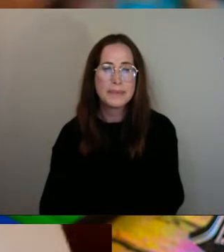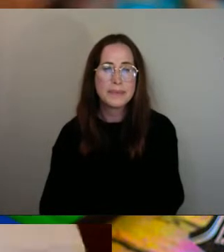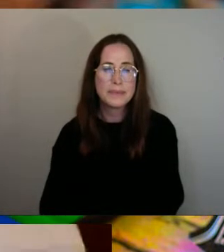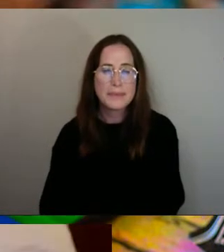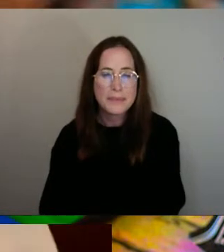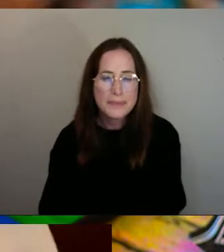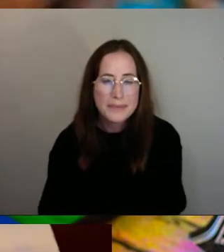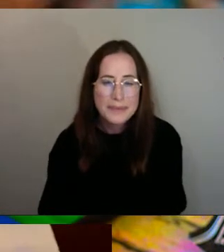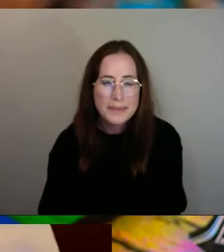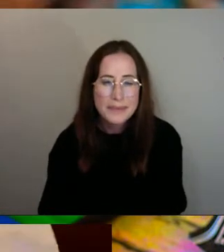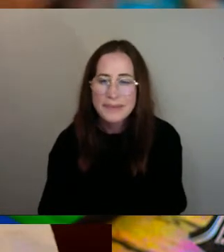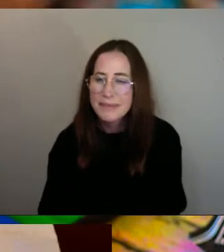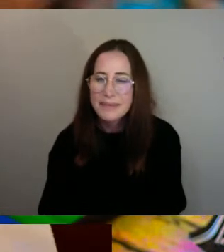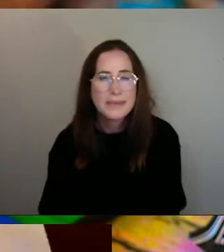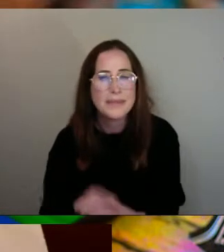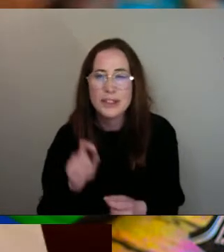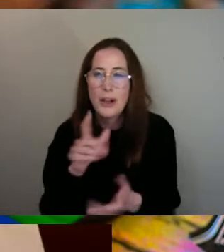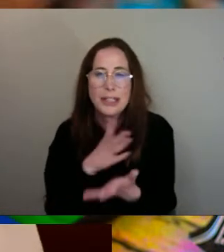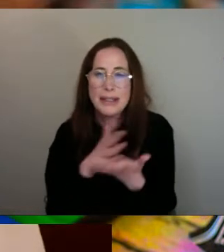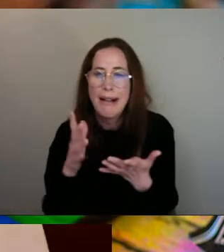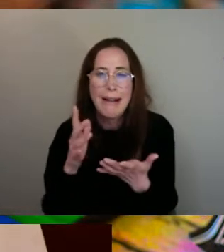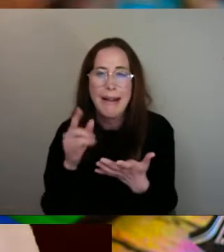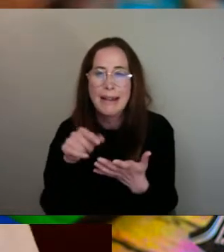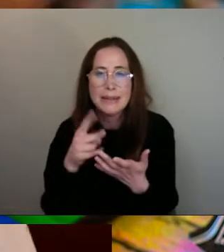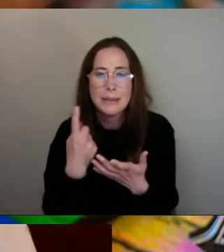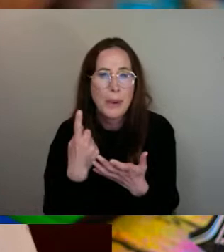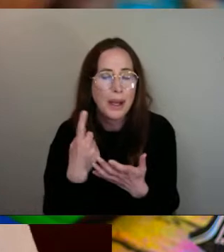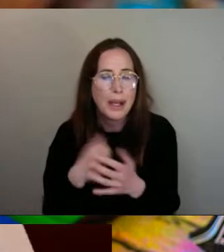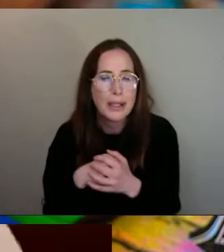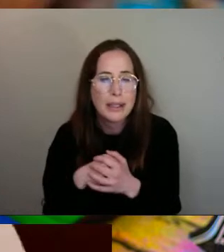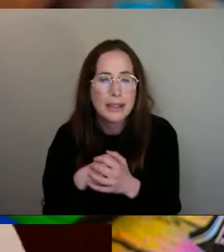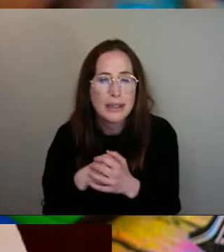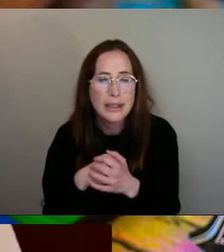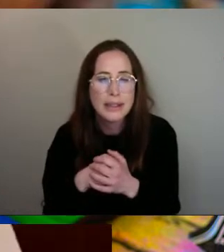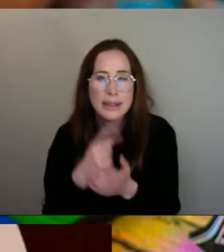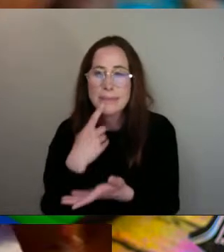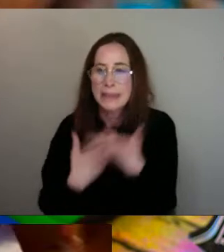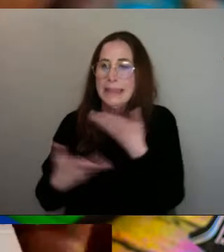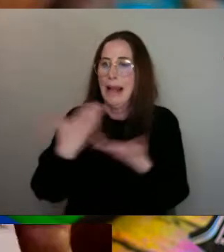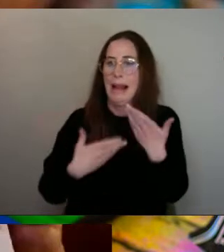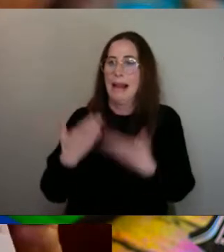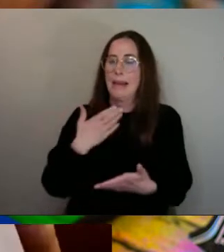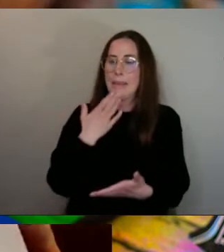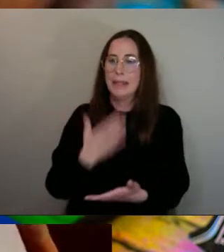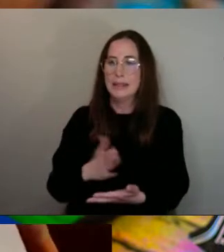It's not quite as clear, this one. Do you want to tell us about it?